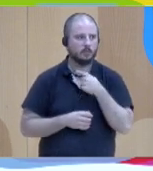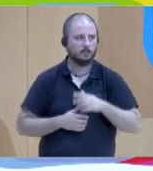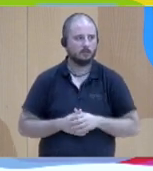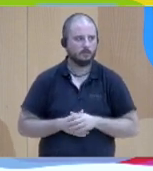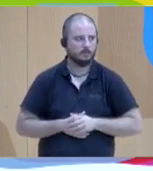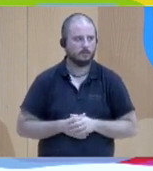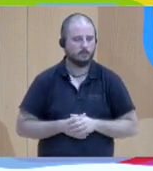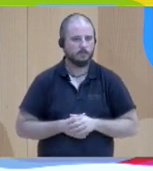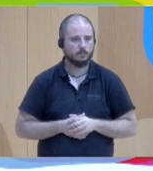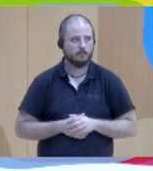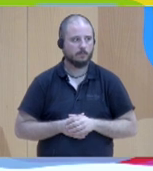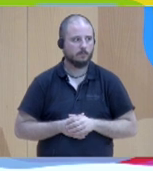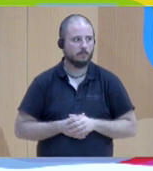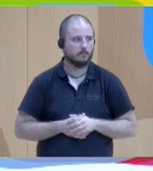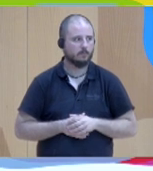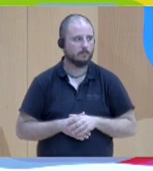emphasize here is that